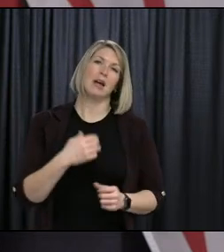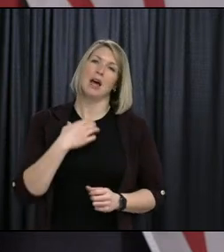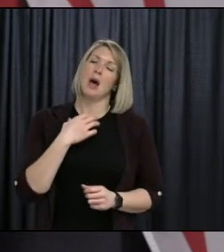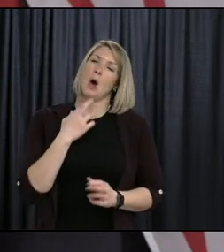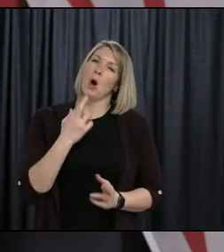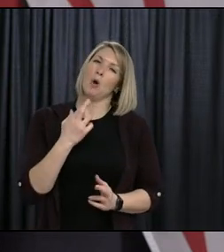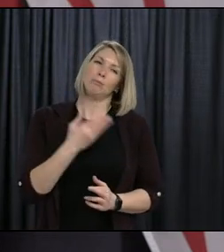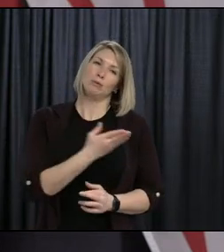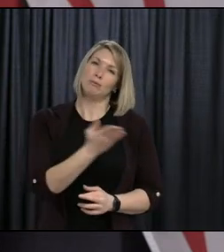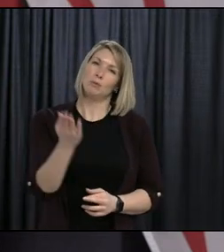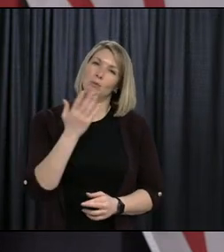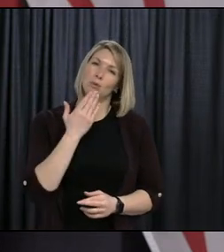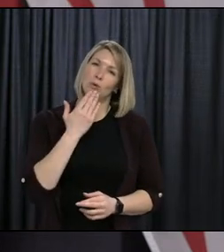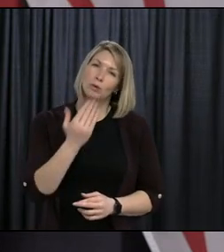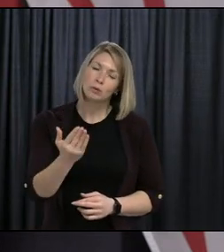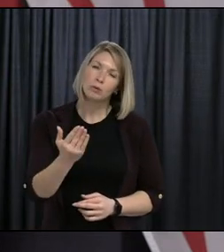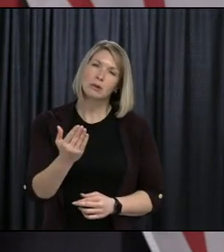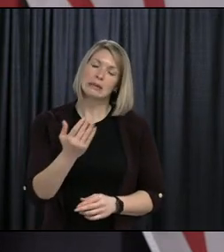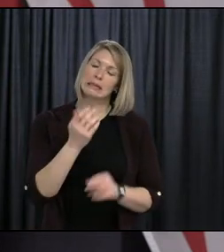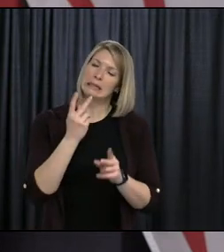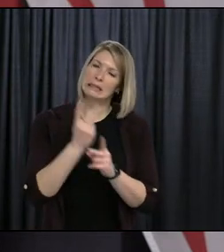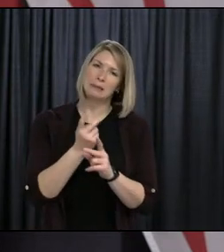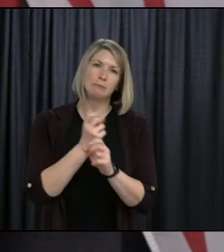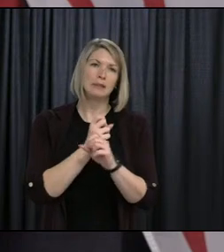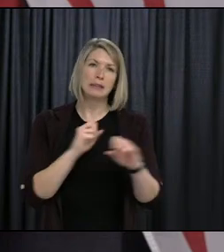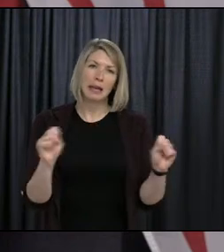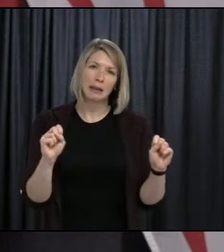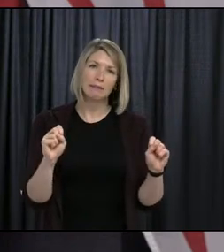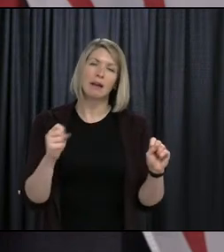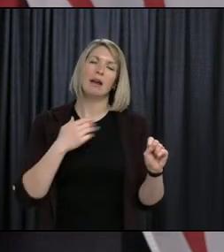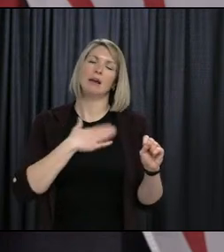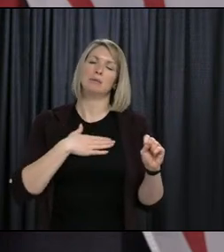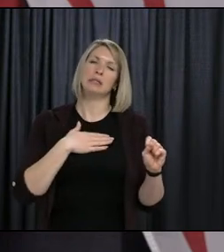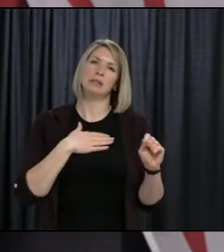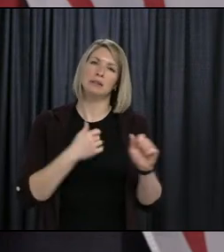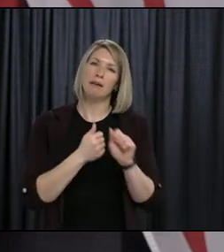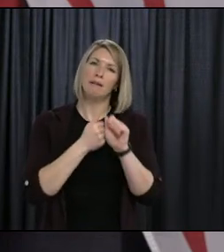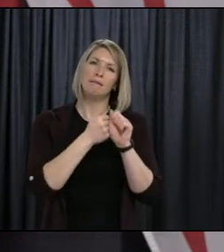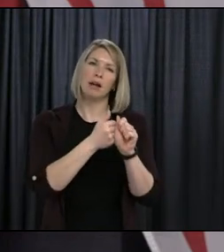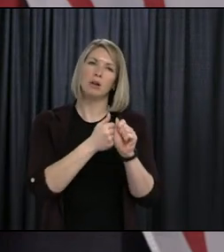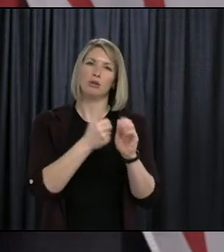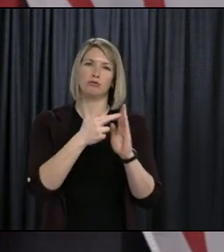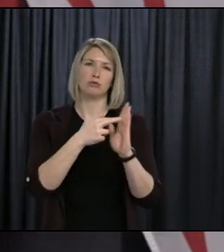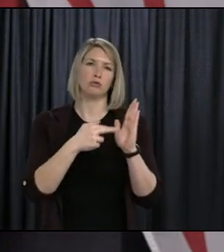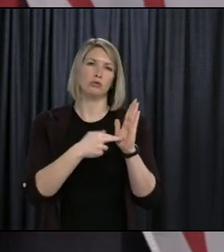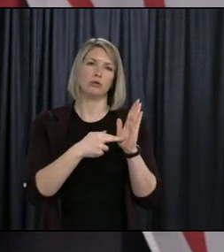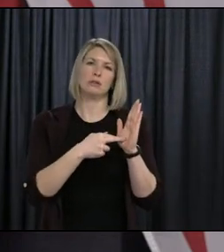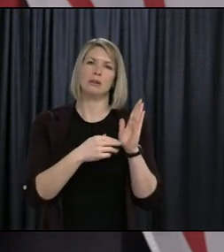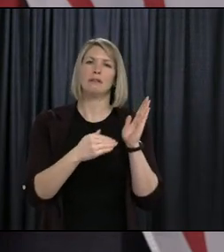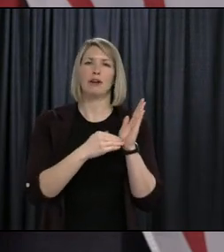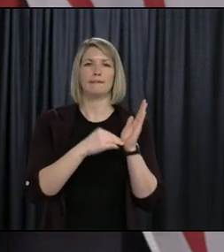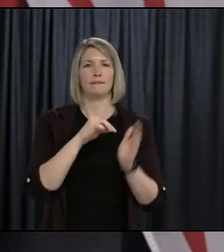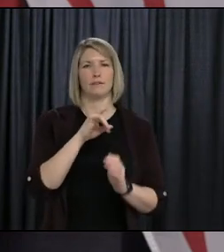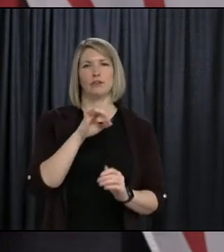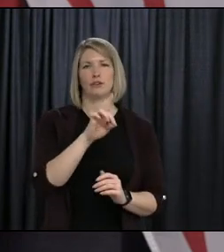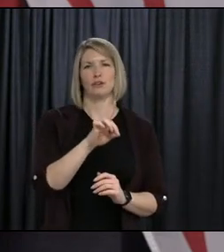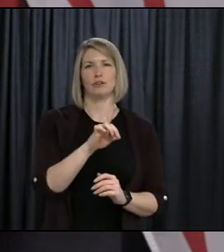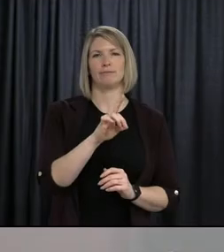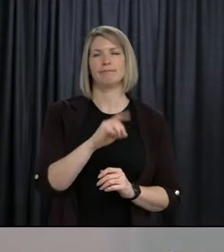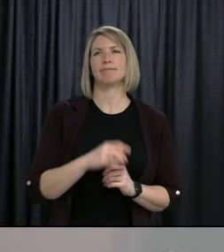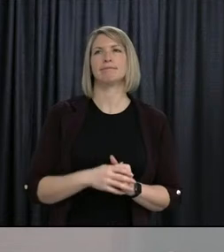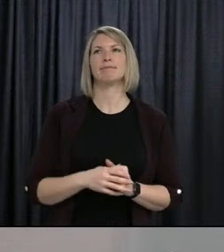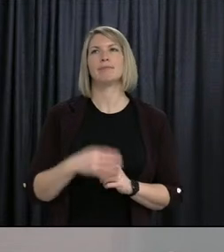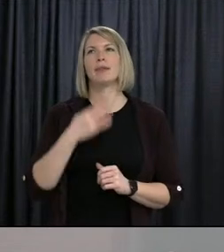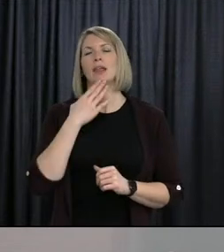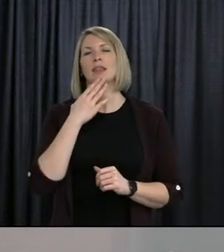well. Please stay safe and follow the protocols set forward by the Chief Medical Officer of Health. Thank you,